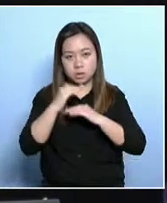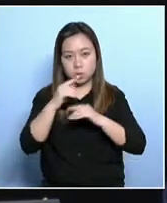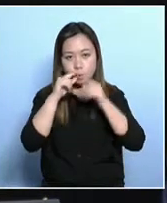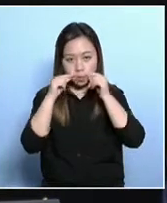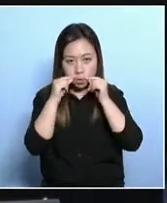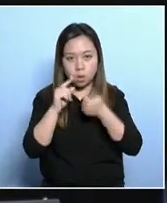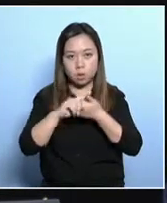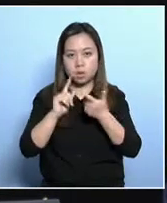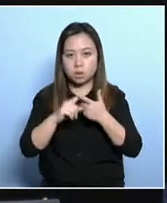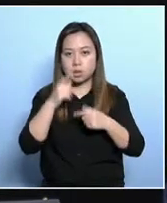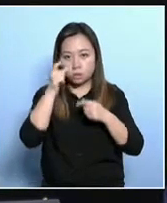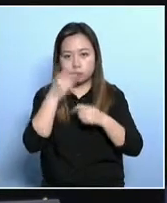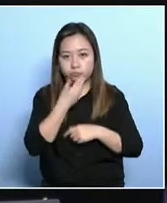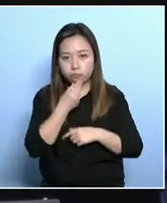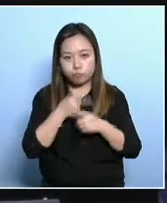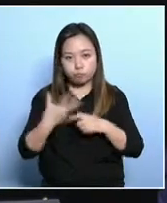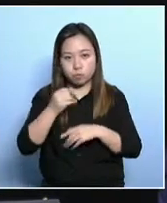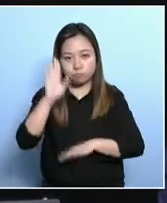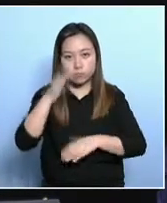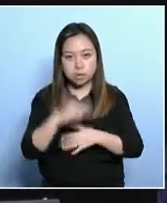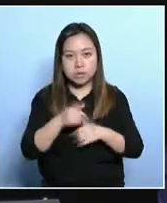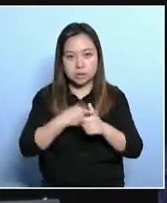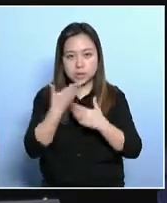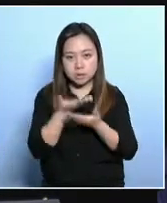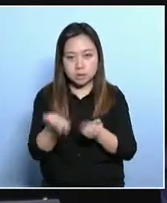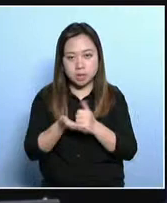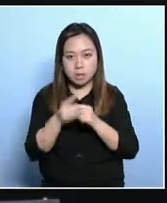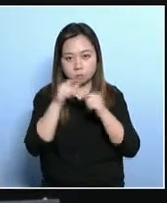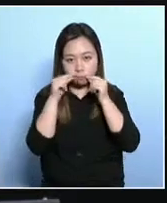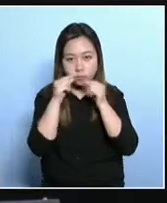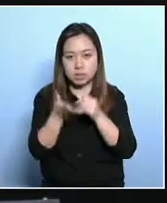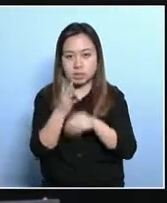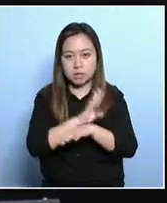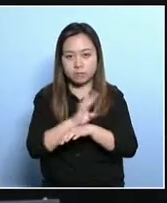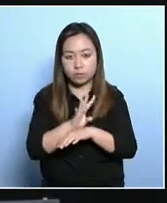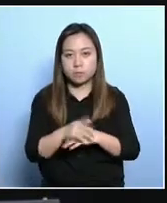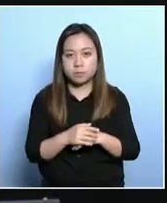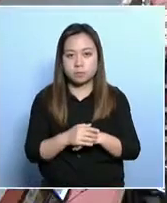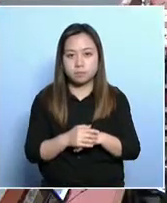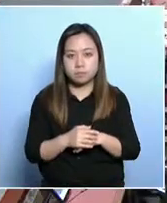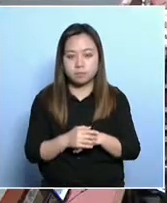supplement. Dr. Fernando Cheung first, four minutes.